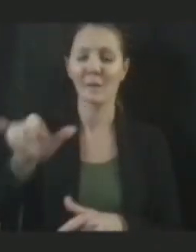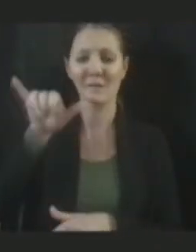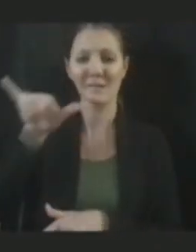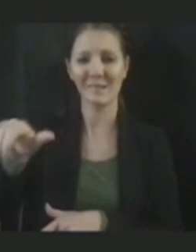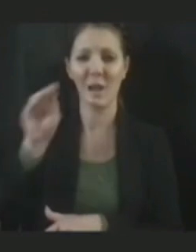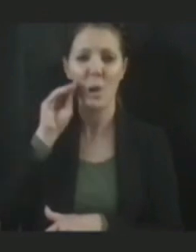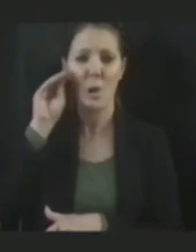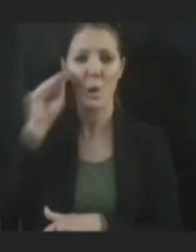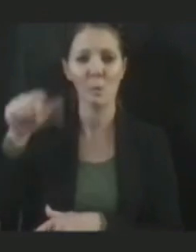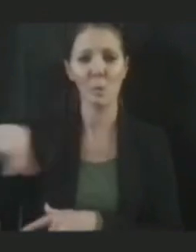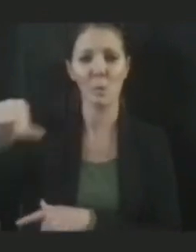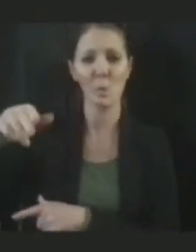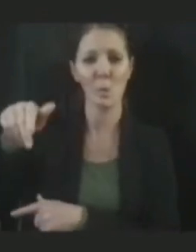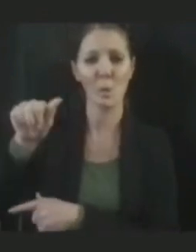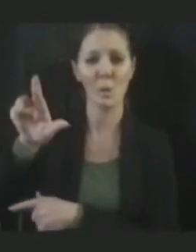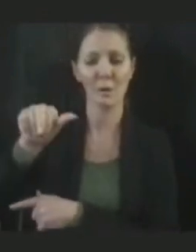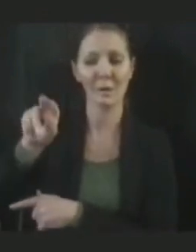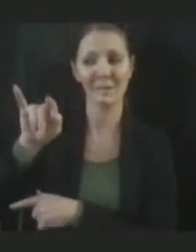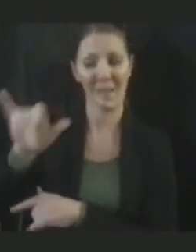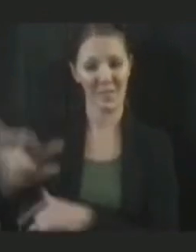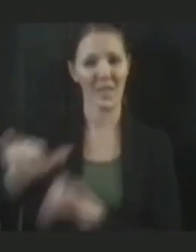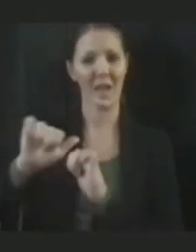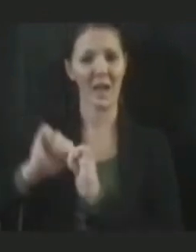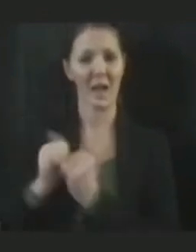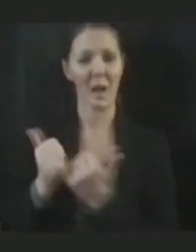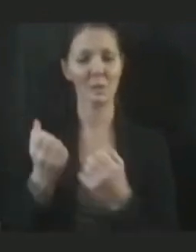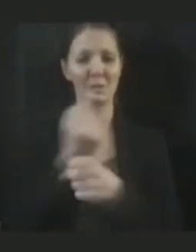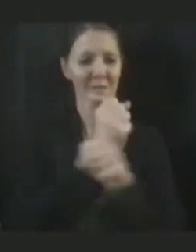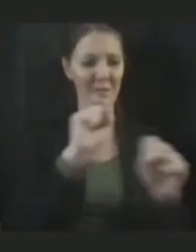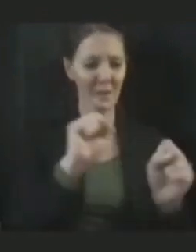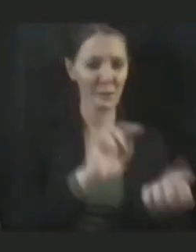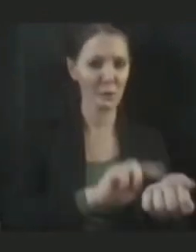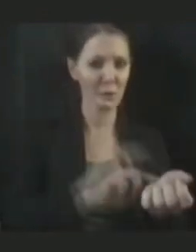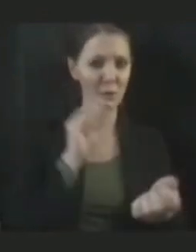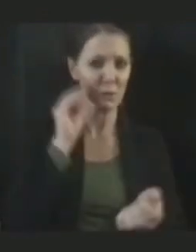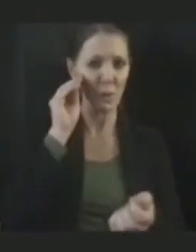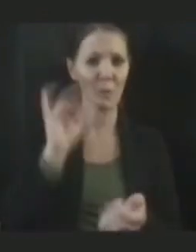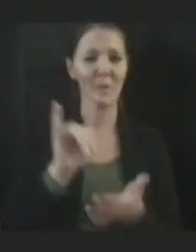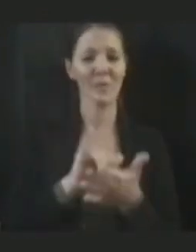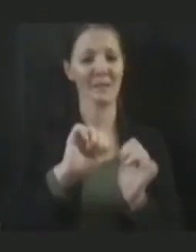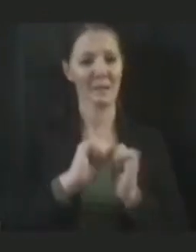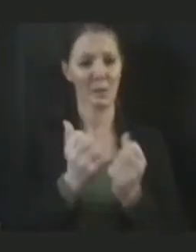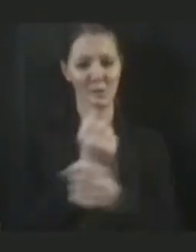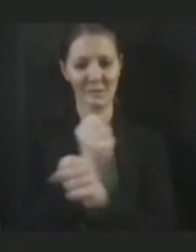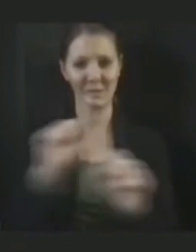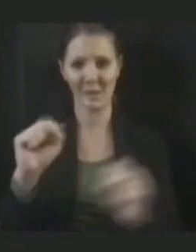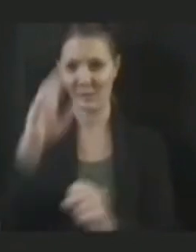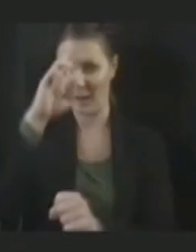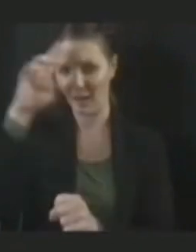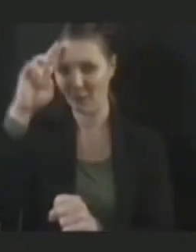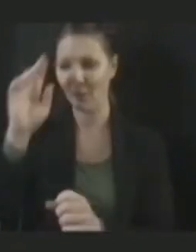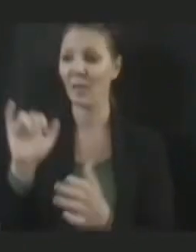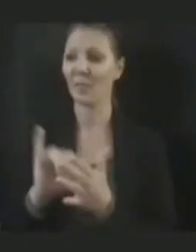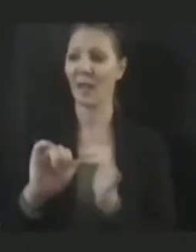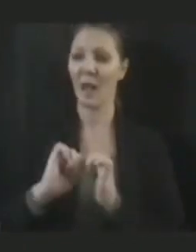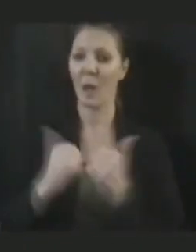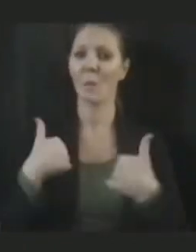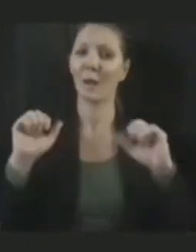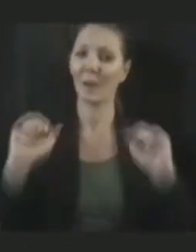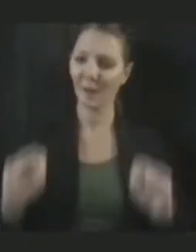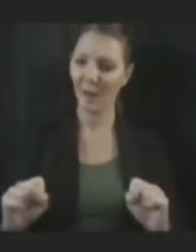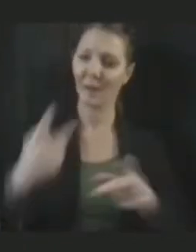we keep our nursing homes safe. That's how we keep our hospitals safe. That's how we have the capacity to take care of each and every one of you.